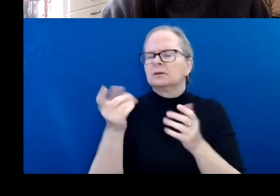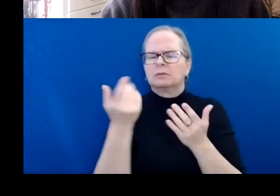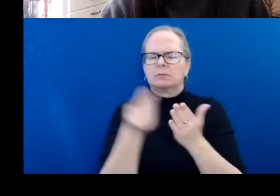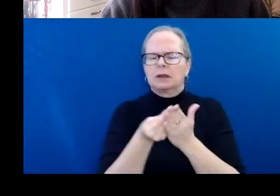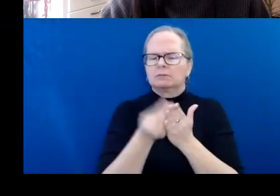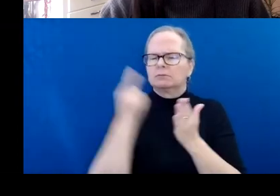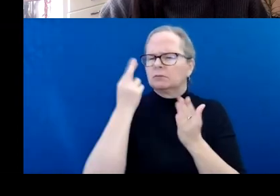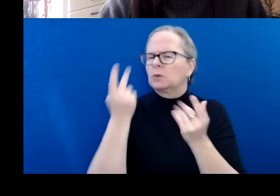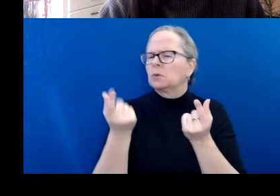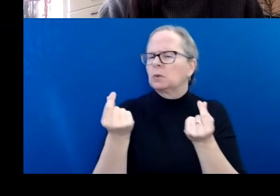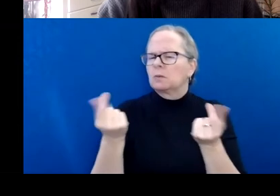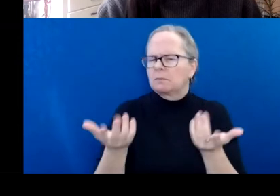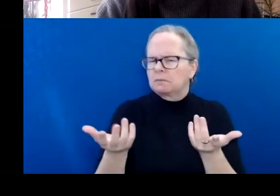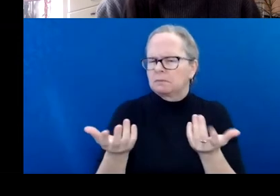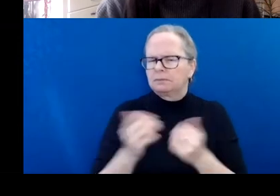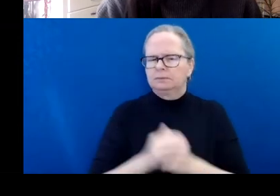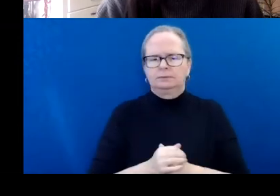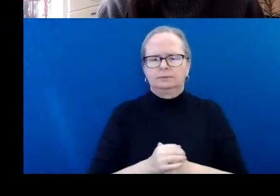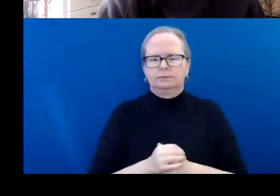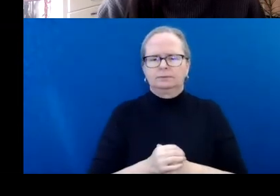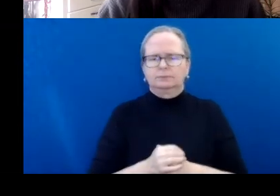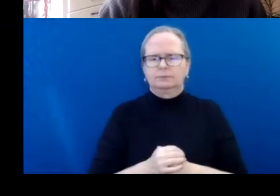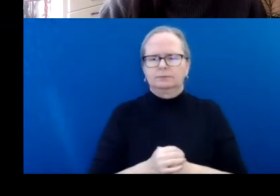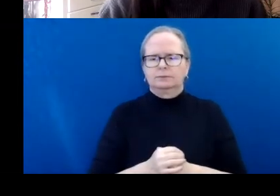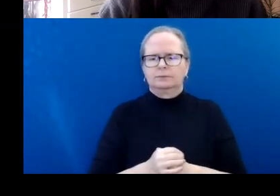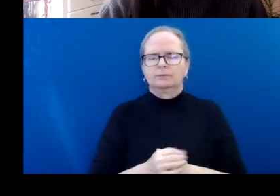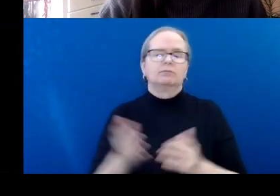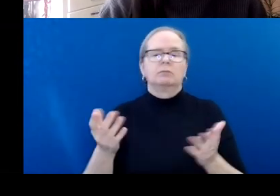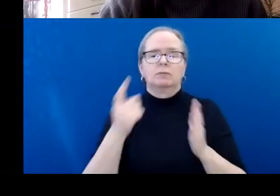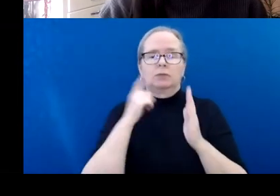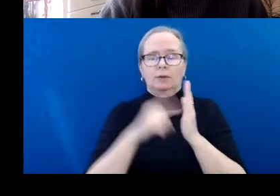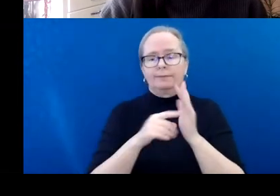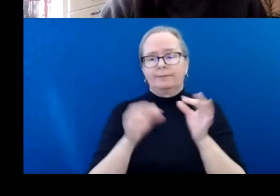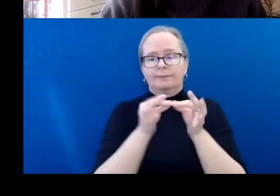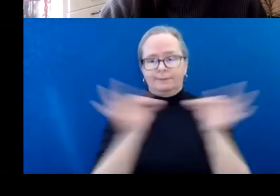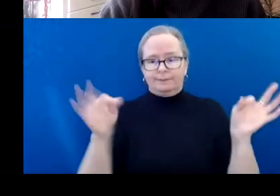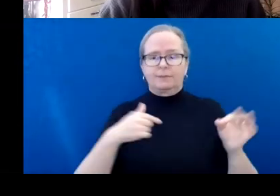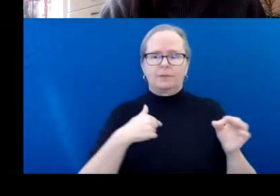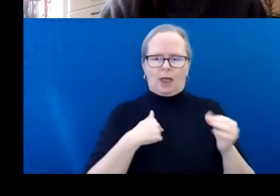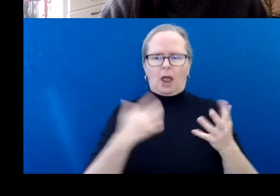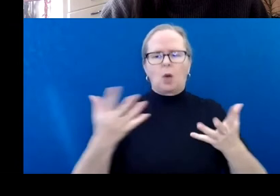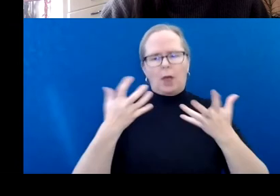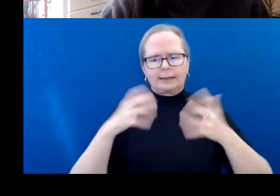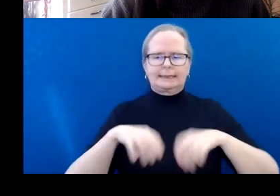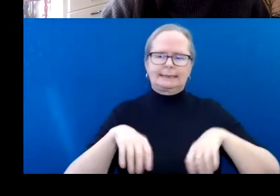For example, you could say you wish to attend a three week writing residency in Banff.